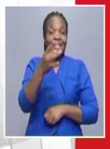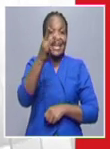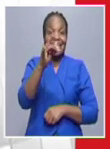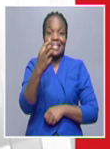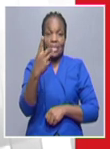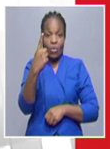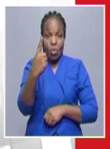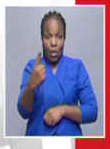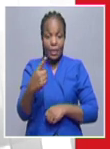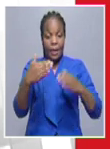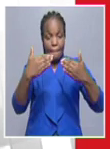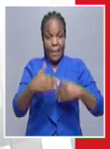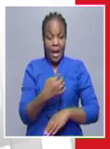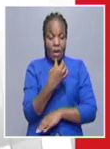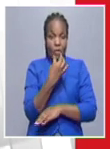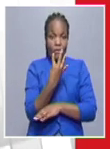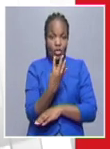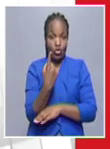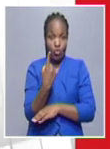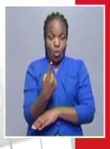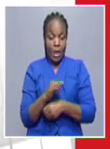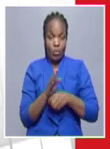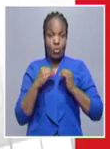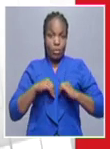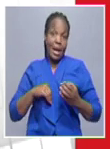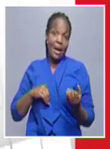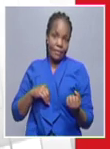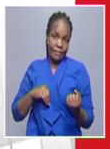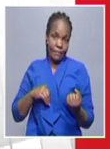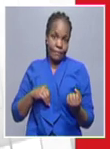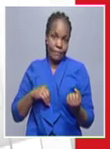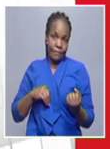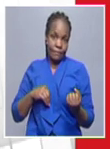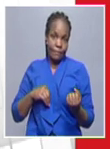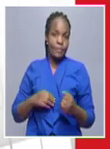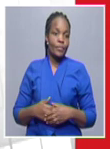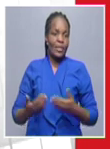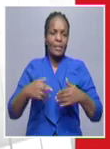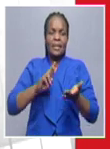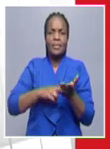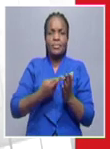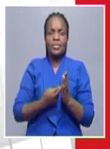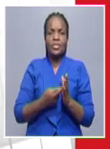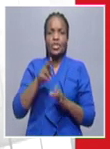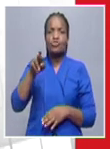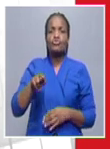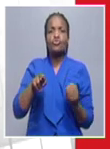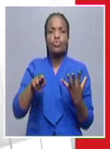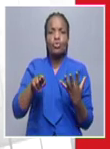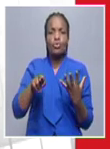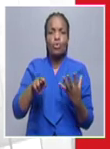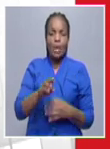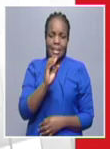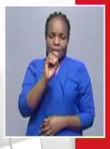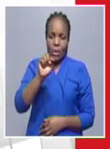in the last 24-hour reporting cycle this represents a positive ratio of